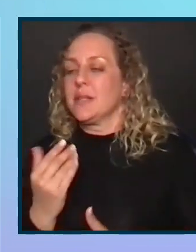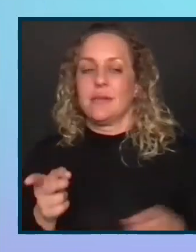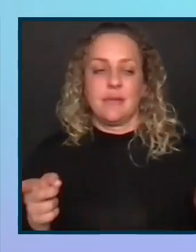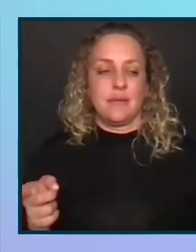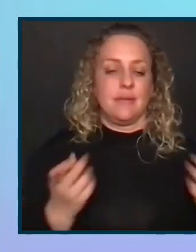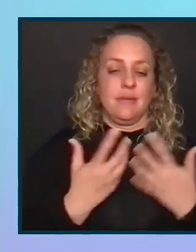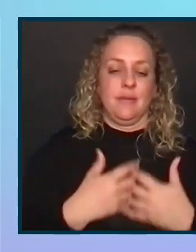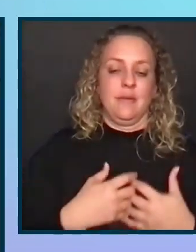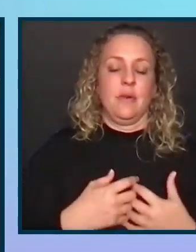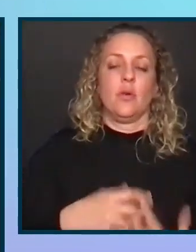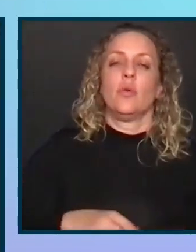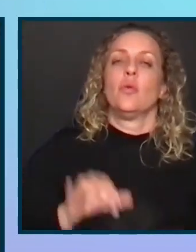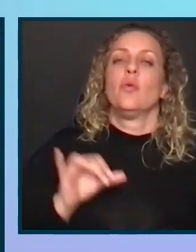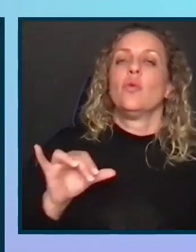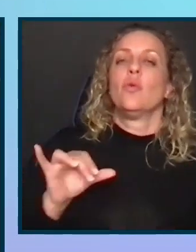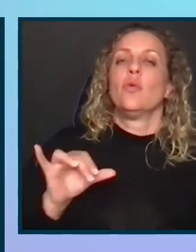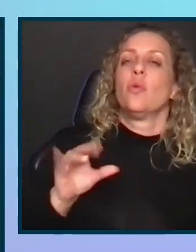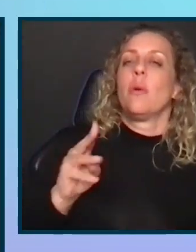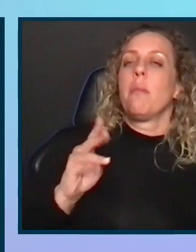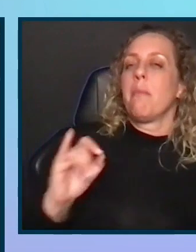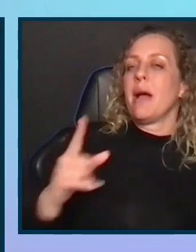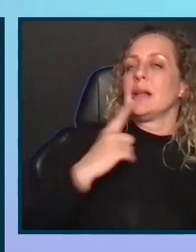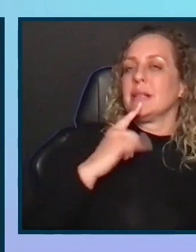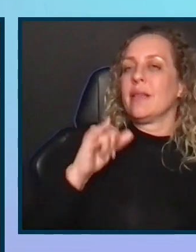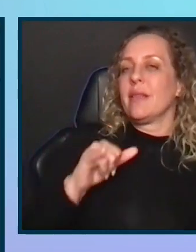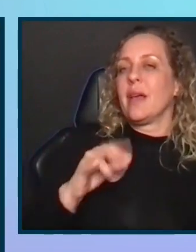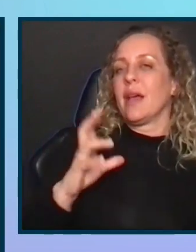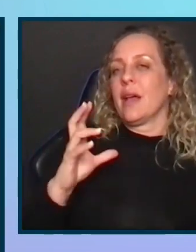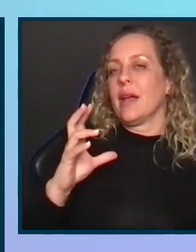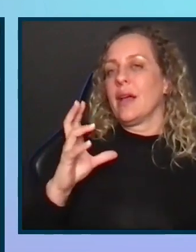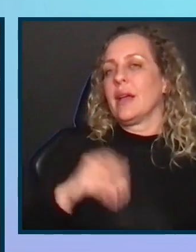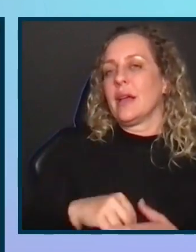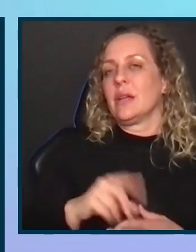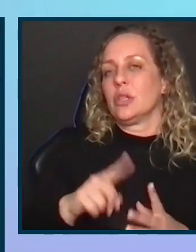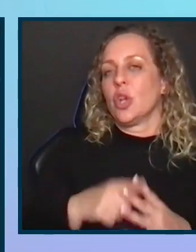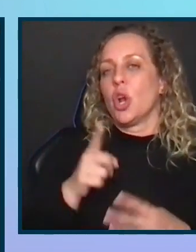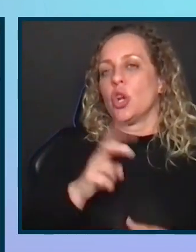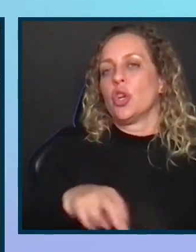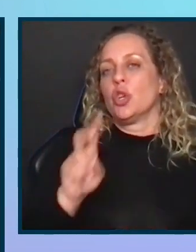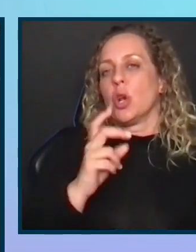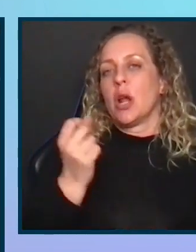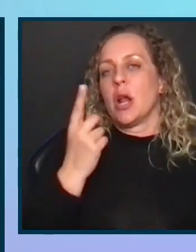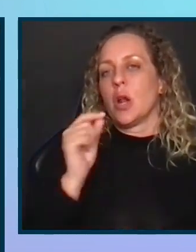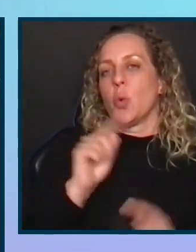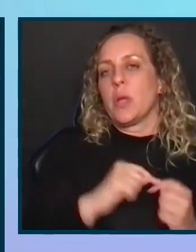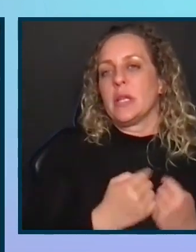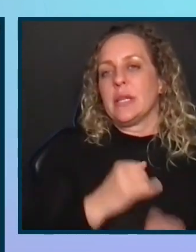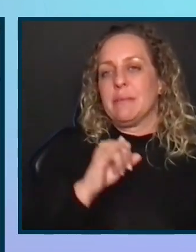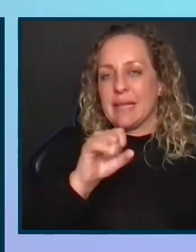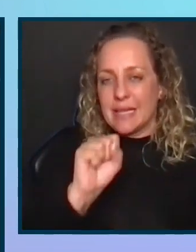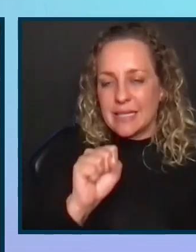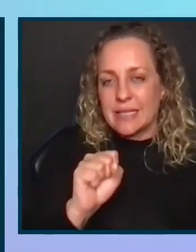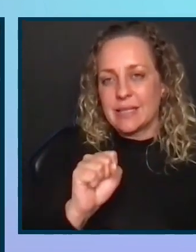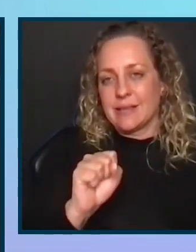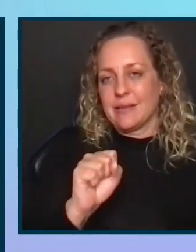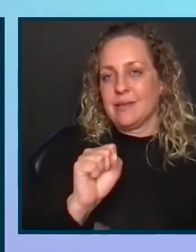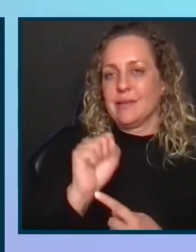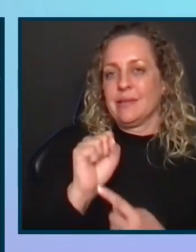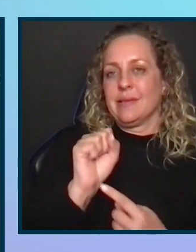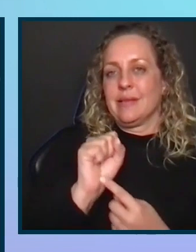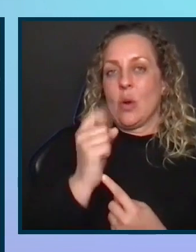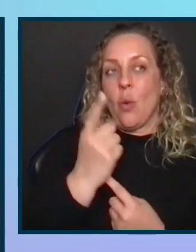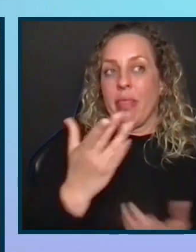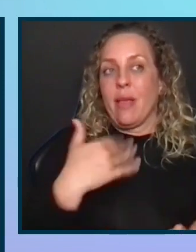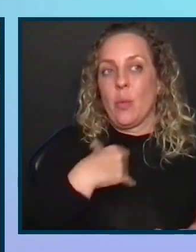Yeah, Travis, I think that gets into starting your journey and understanding where the team is. One thing that we